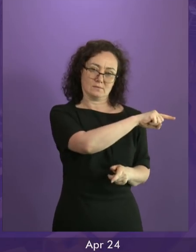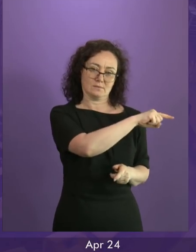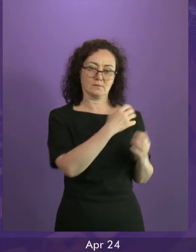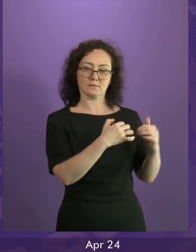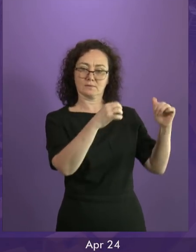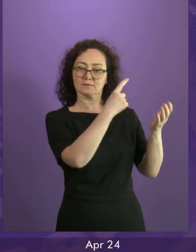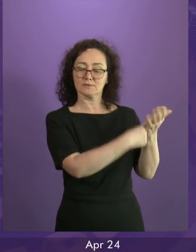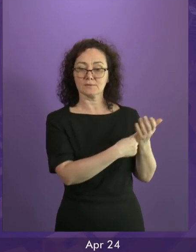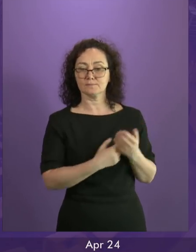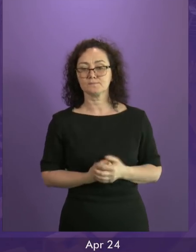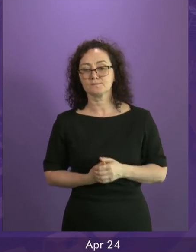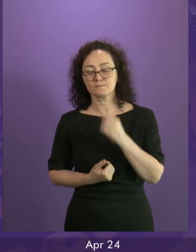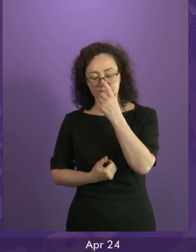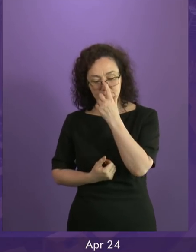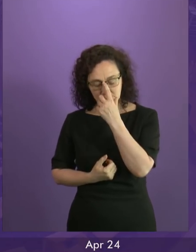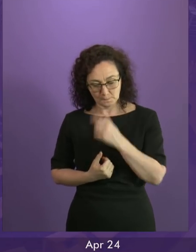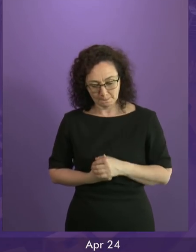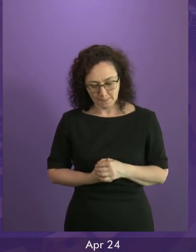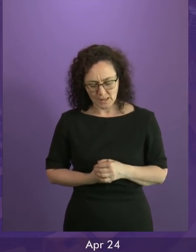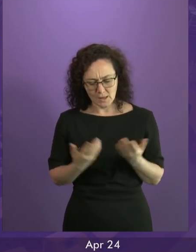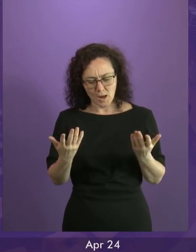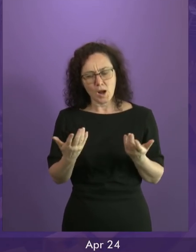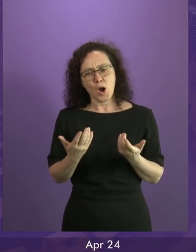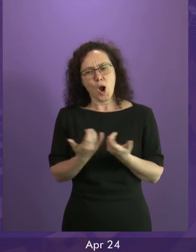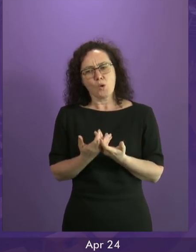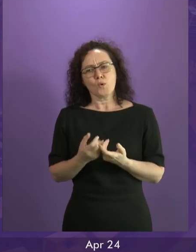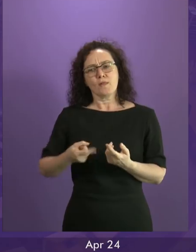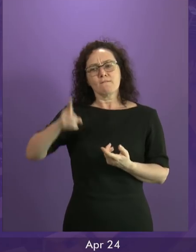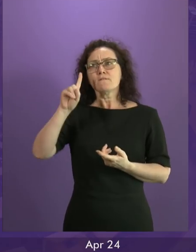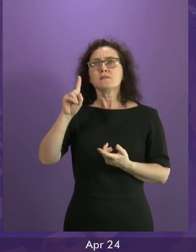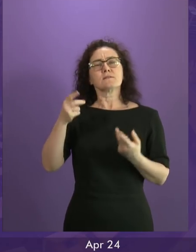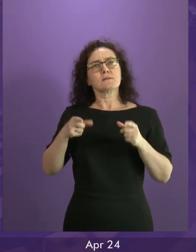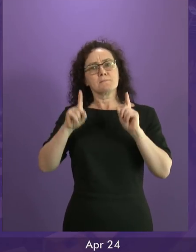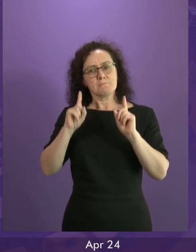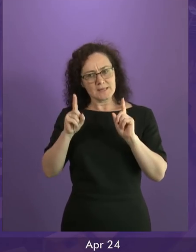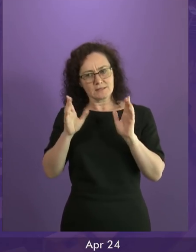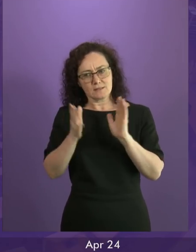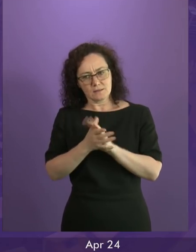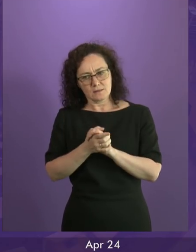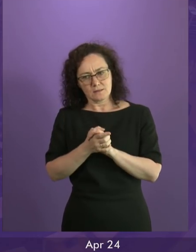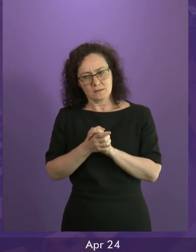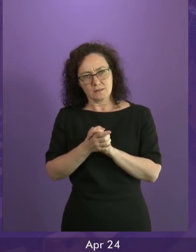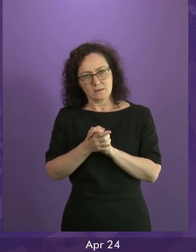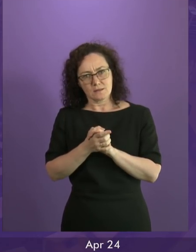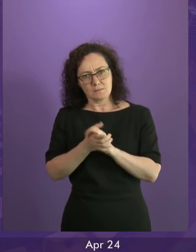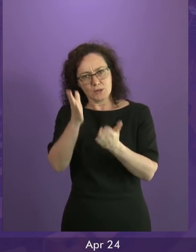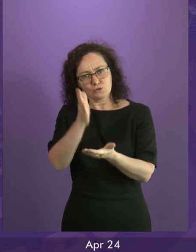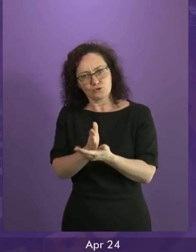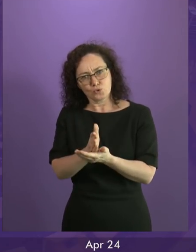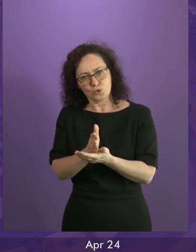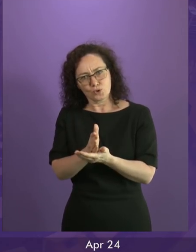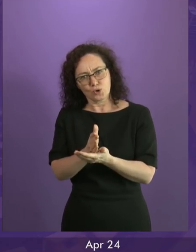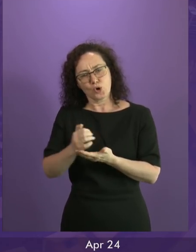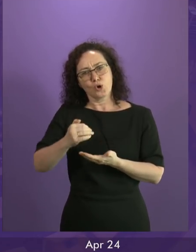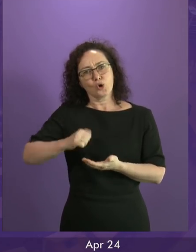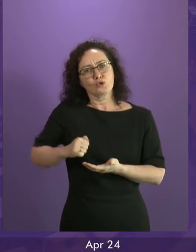take forward the mandate given to this Government in 2016 to ensure that Scotland can vote to secure its re-emergence as